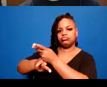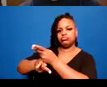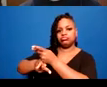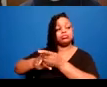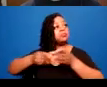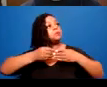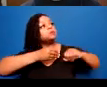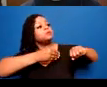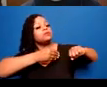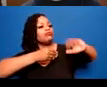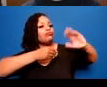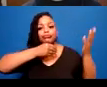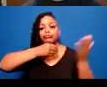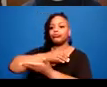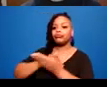little as they'd like.